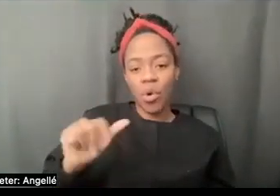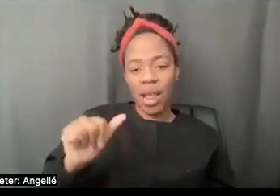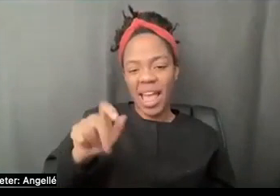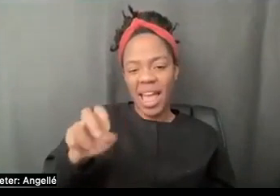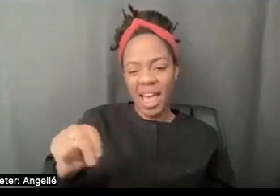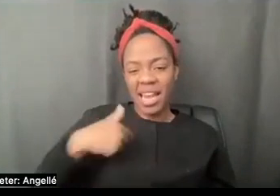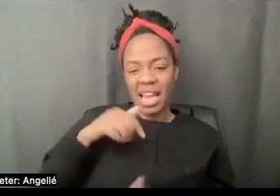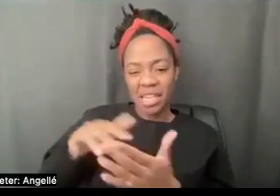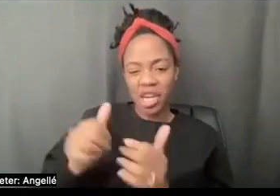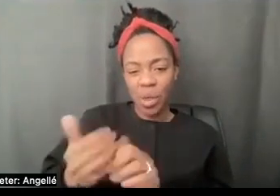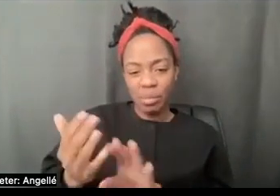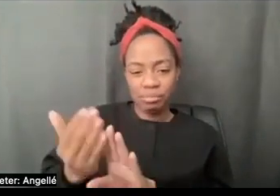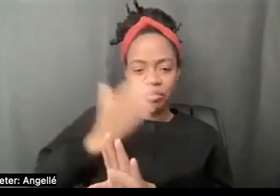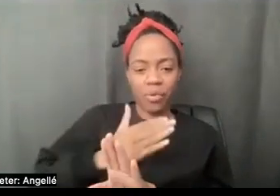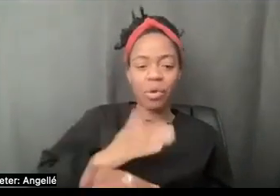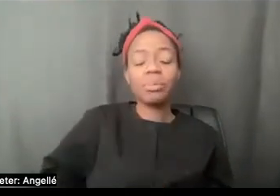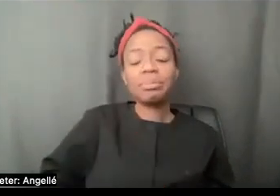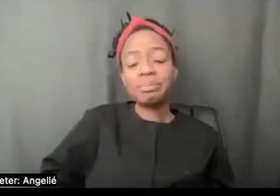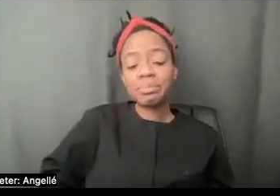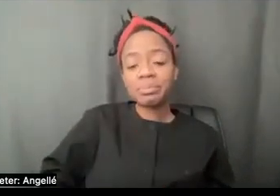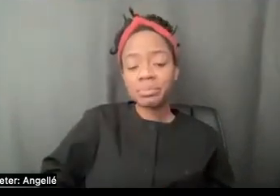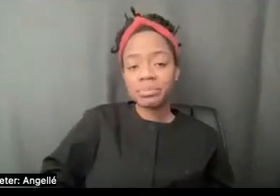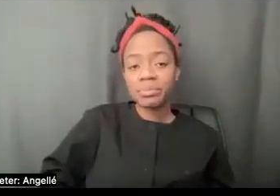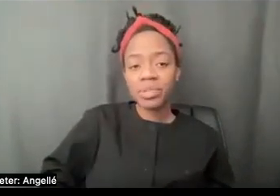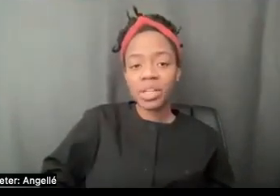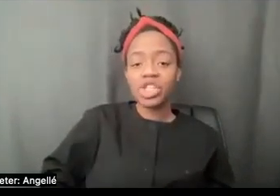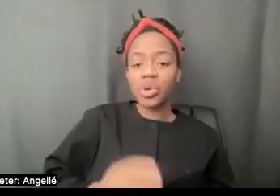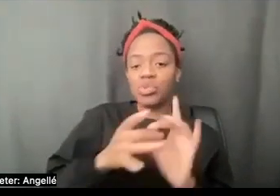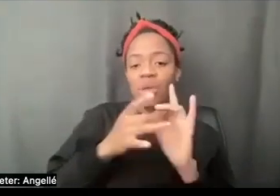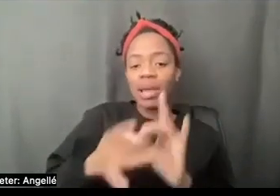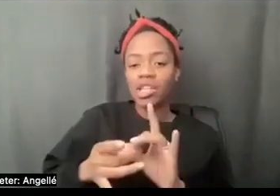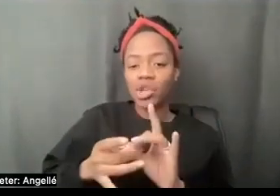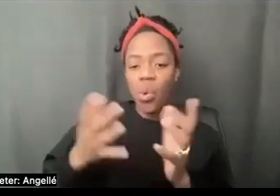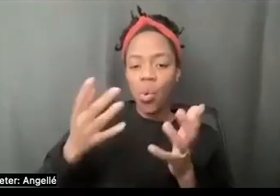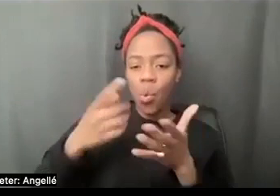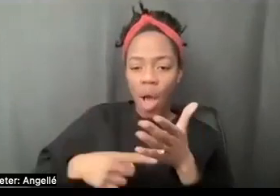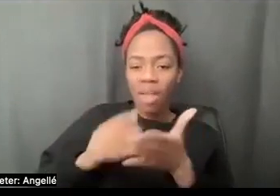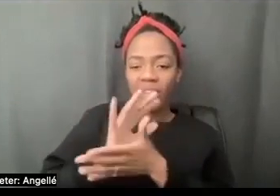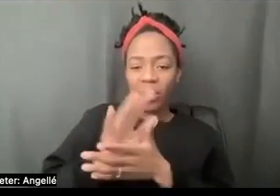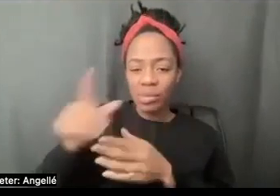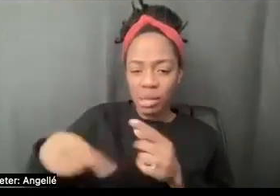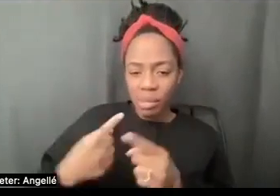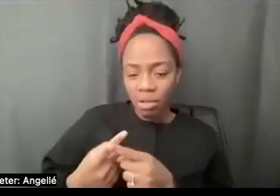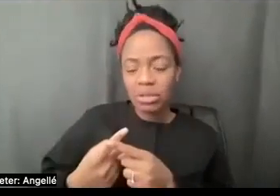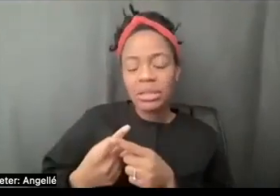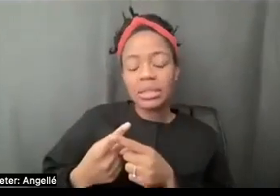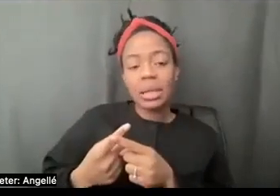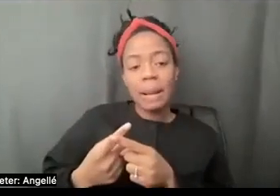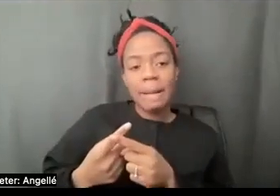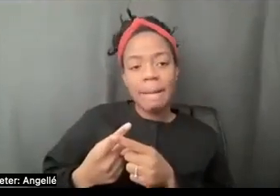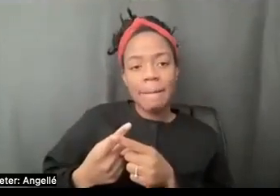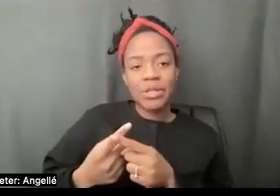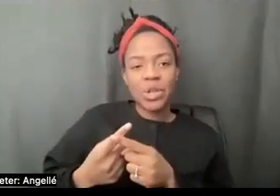And it's so connecting to what this film is about as well. Getting it out there with diversity and